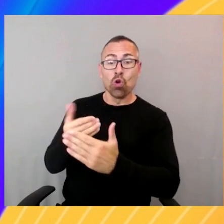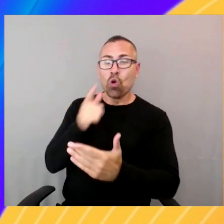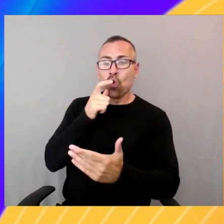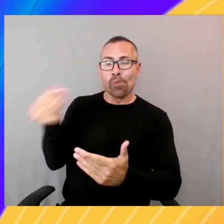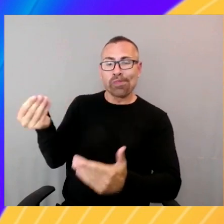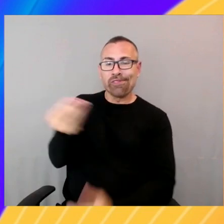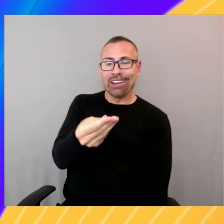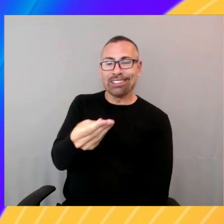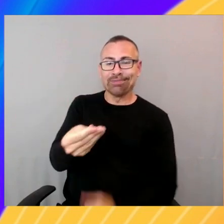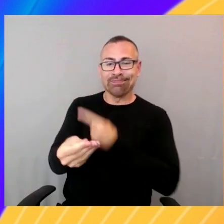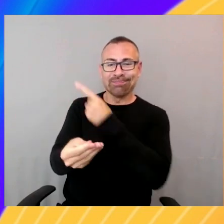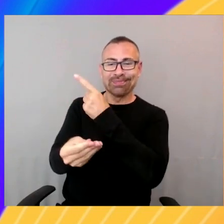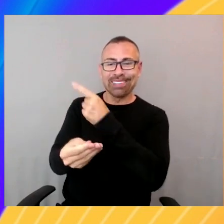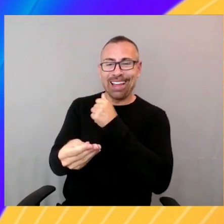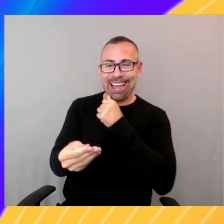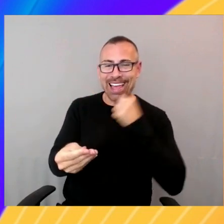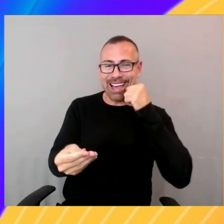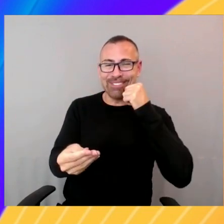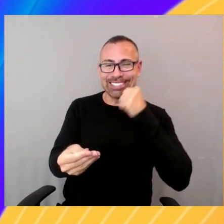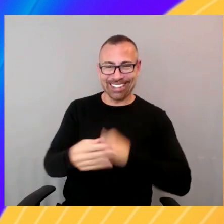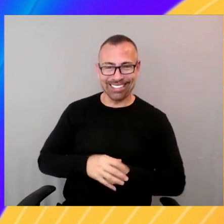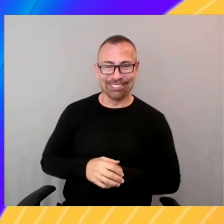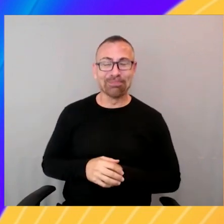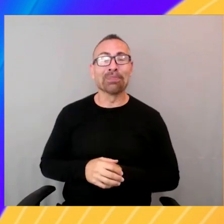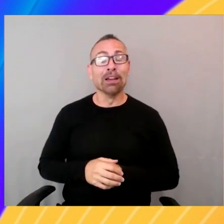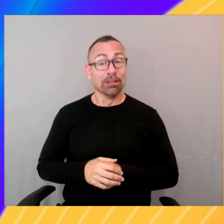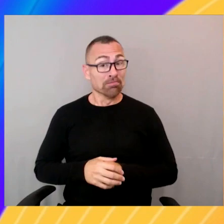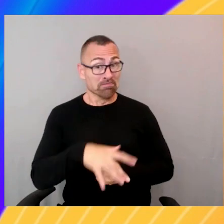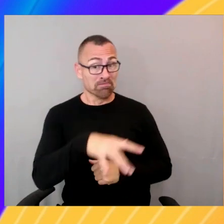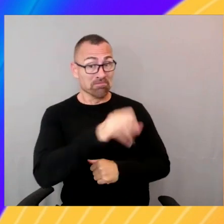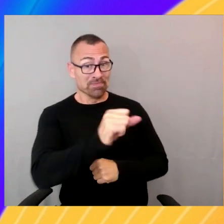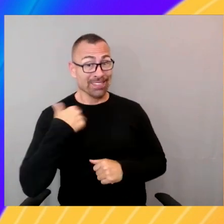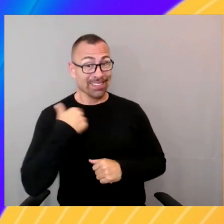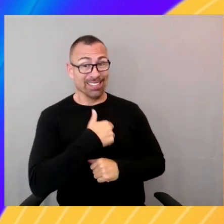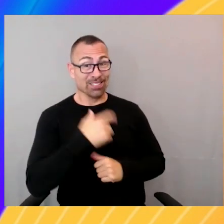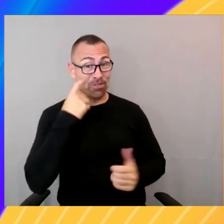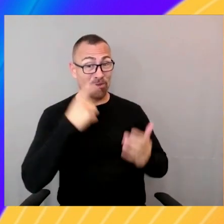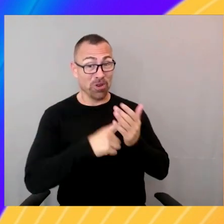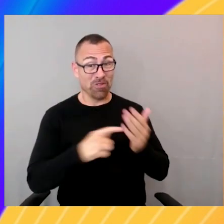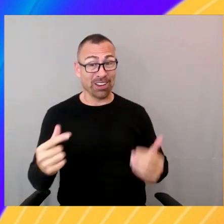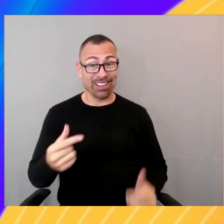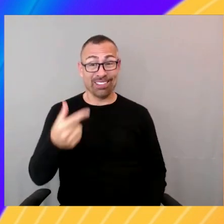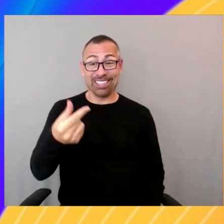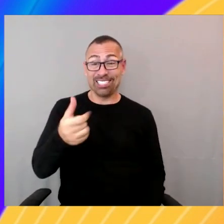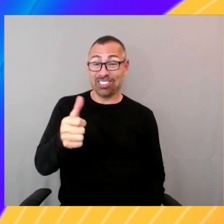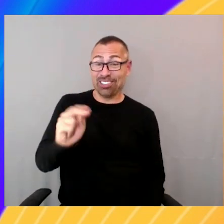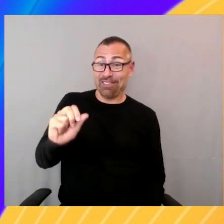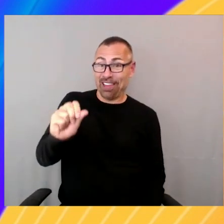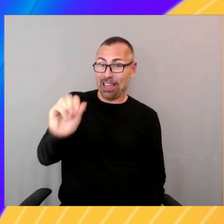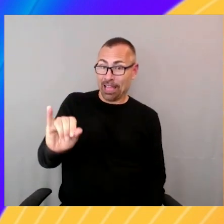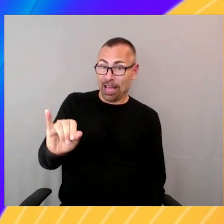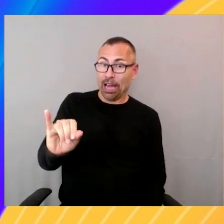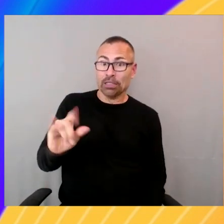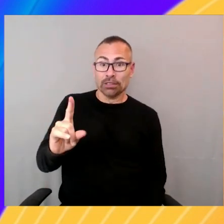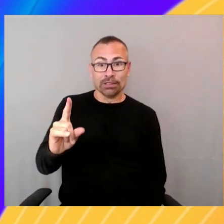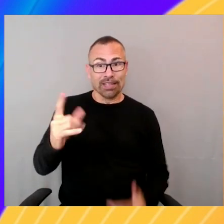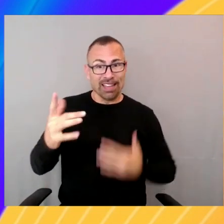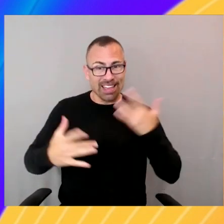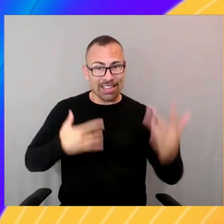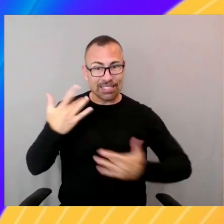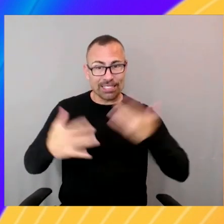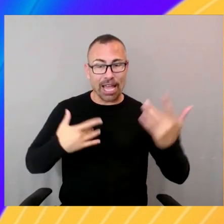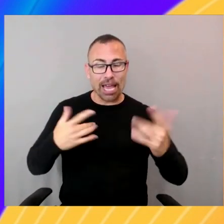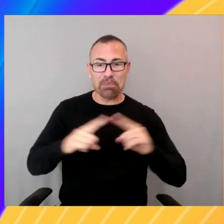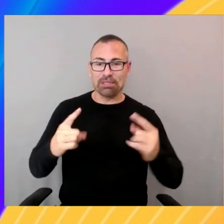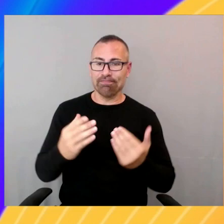So we realized that generative AI is, while it is super exciting, it's not the easiest of technologies for many customers. So in